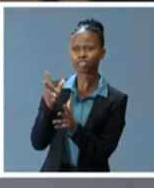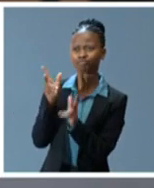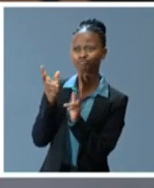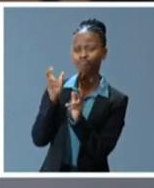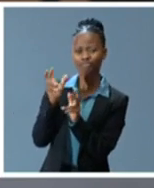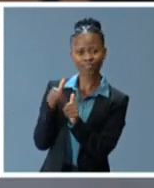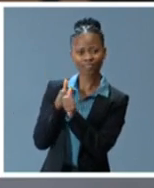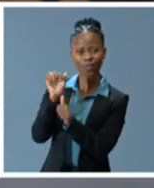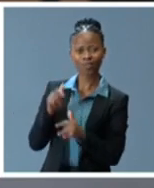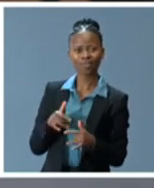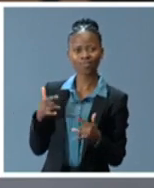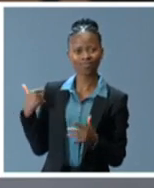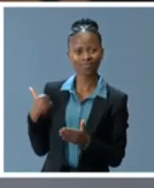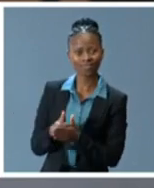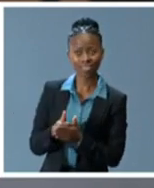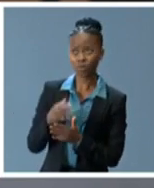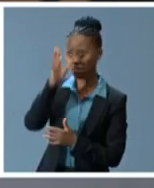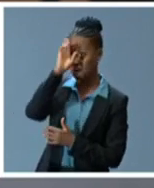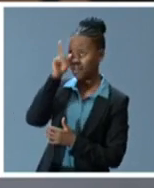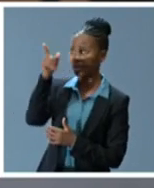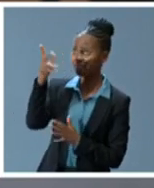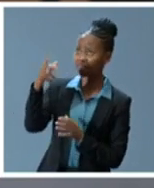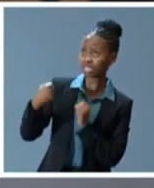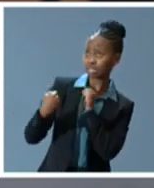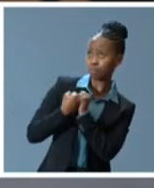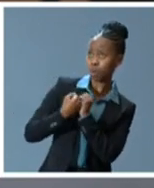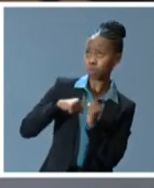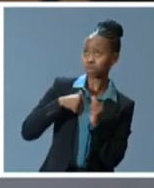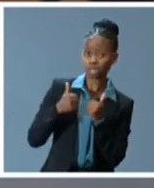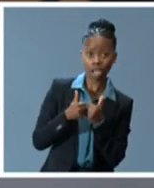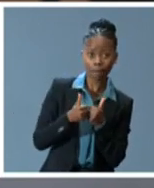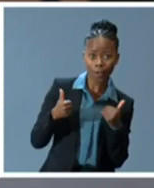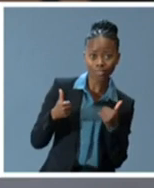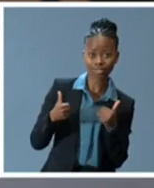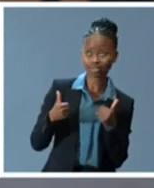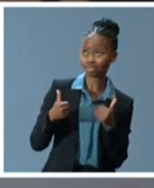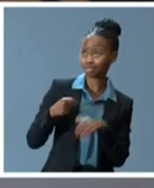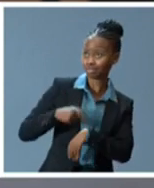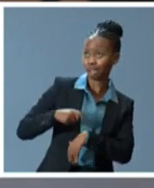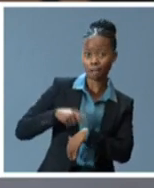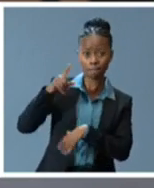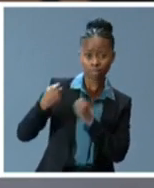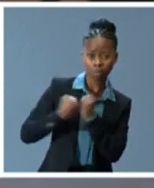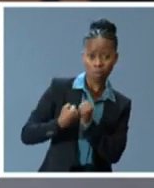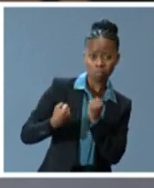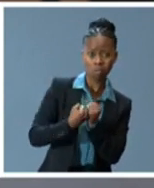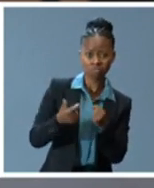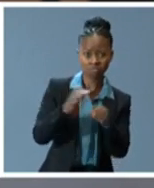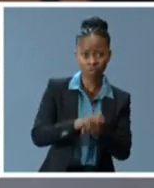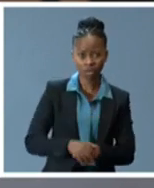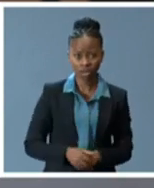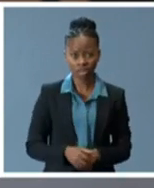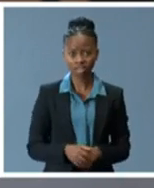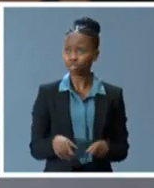We remember his support for the anti-aparit movement, his role in building a